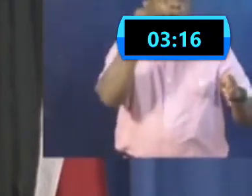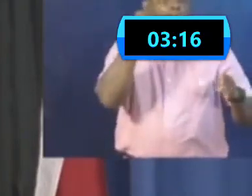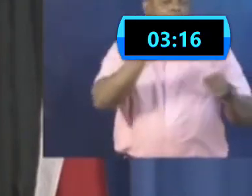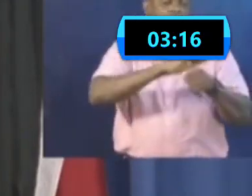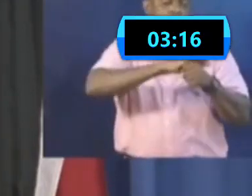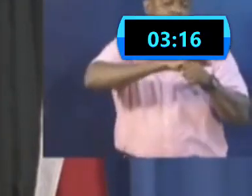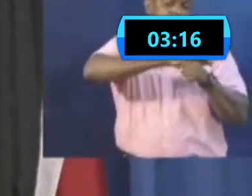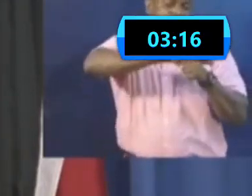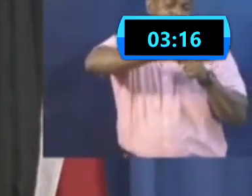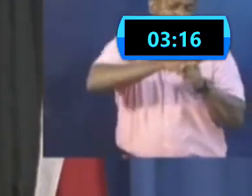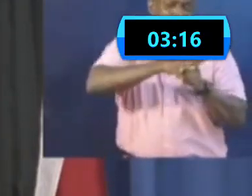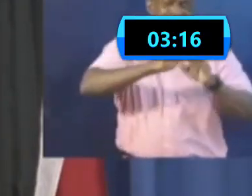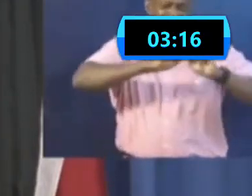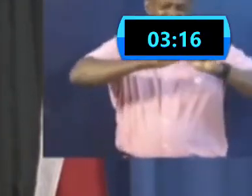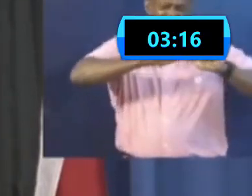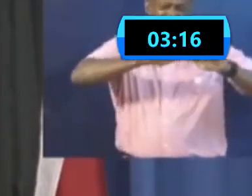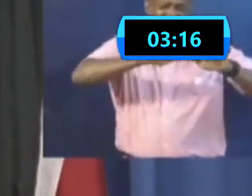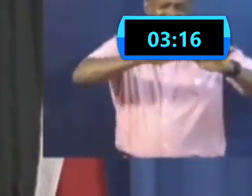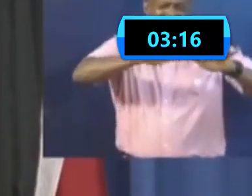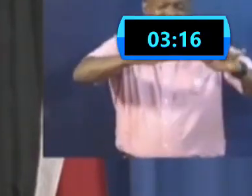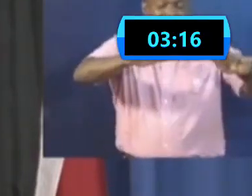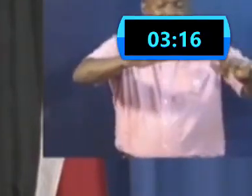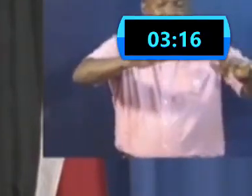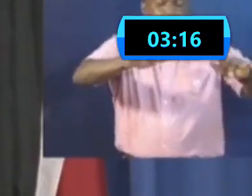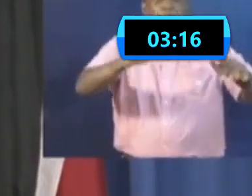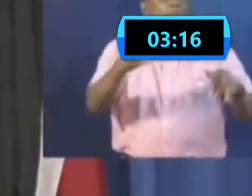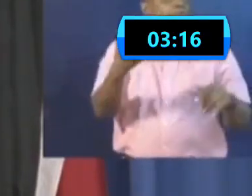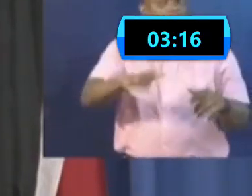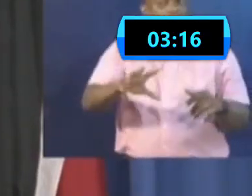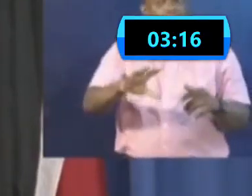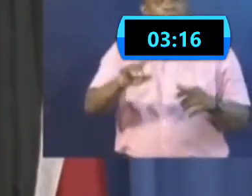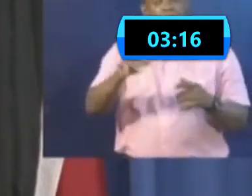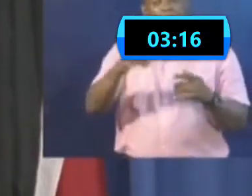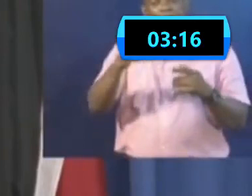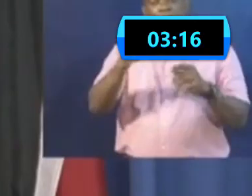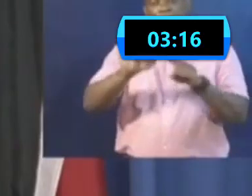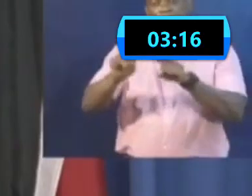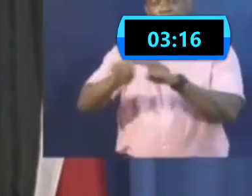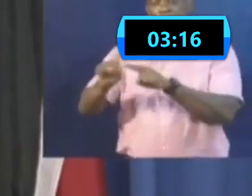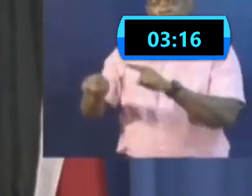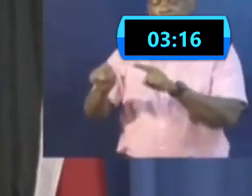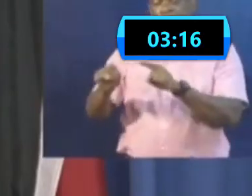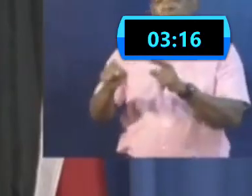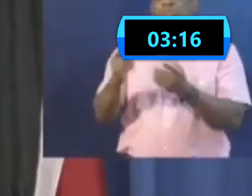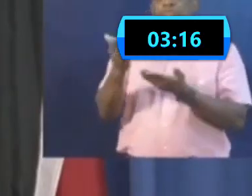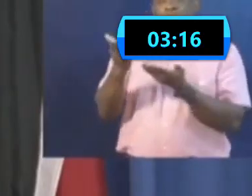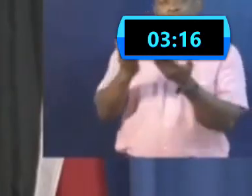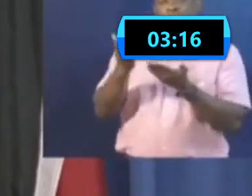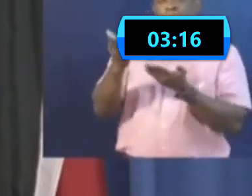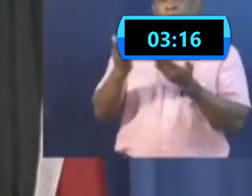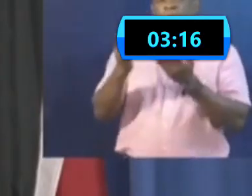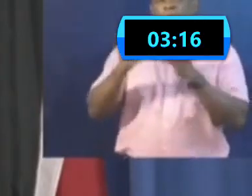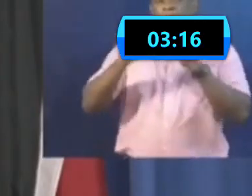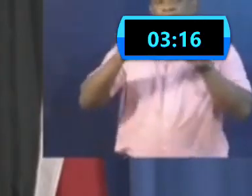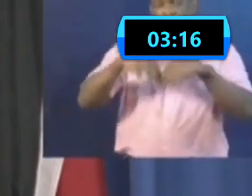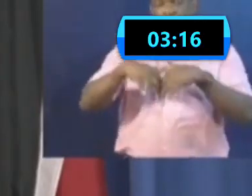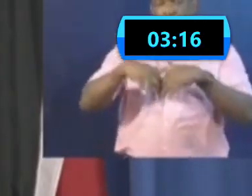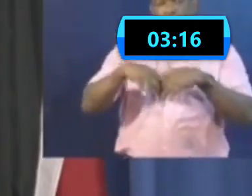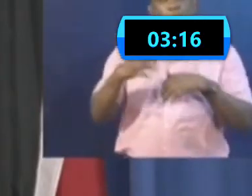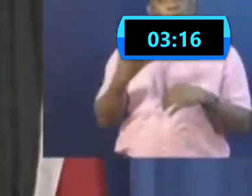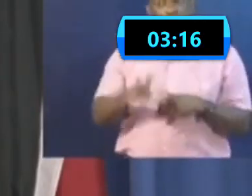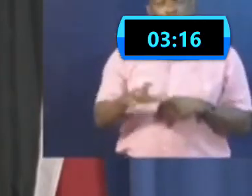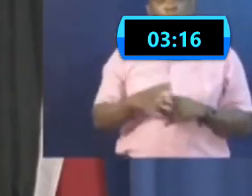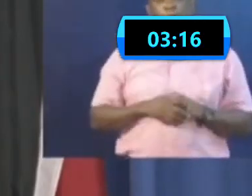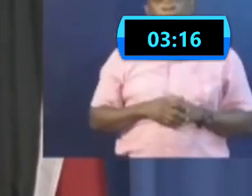So they are all, I mean, workers, they have high risk environments to start with. And then, of course, they have additional risk at home with community spread. So,